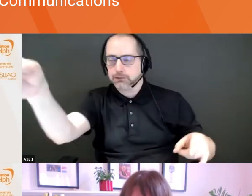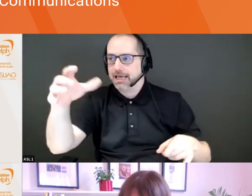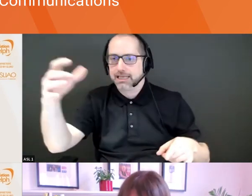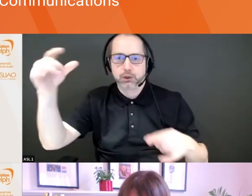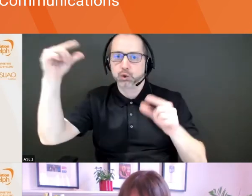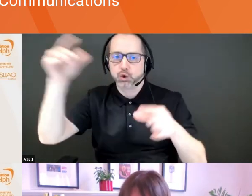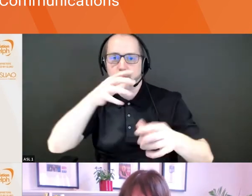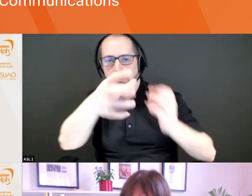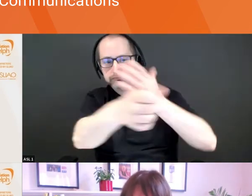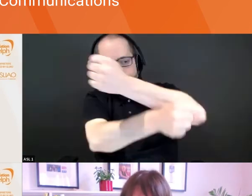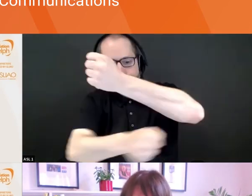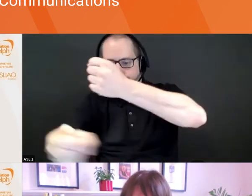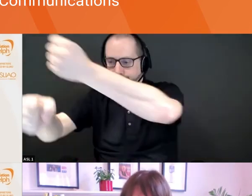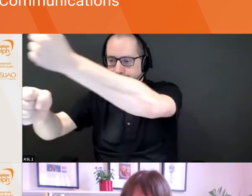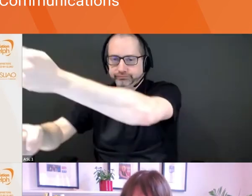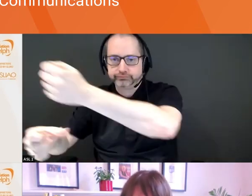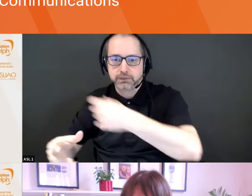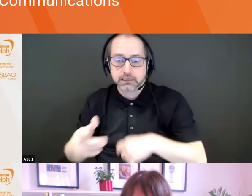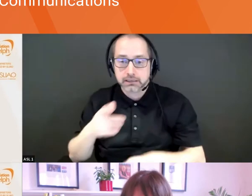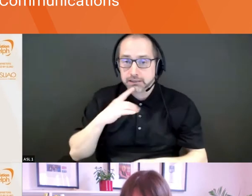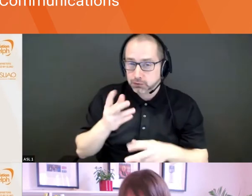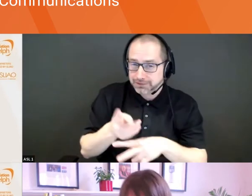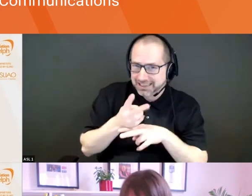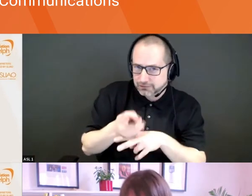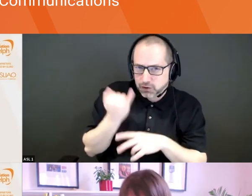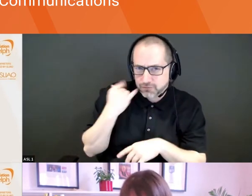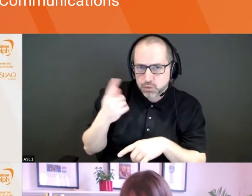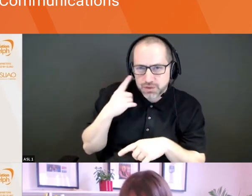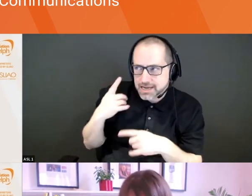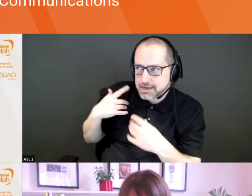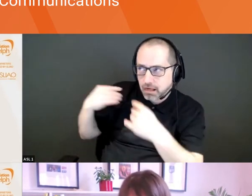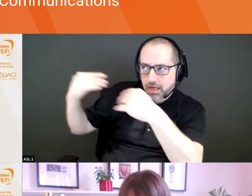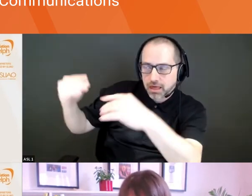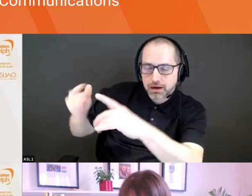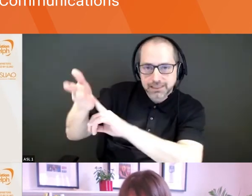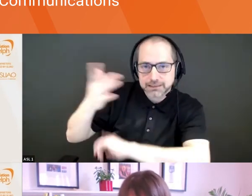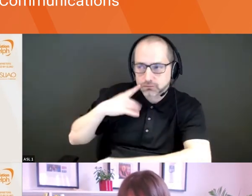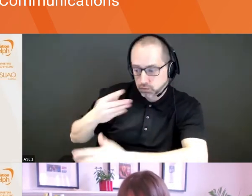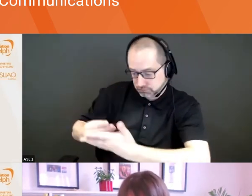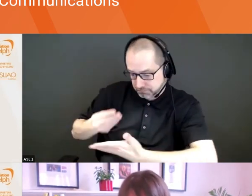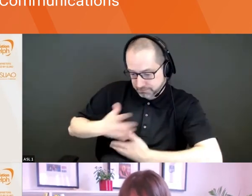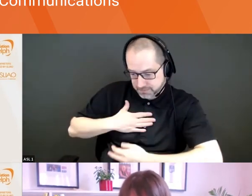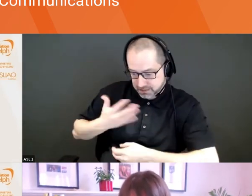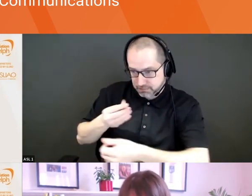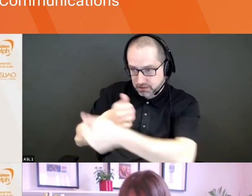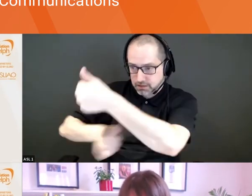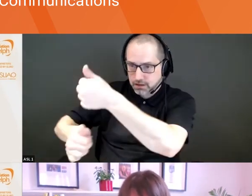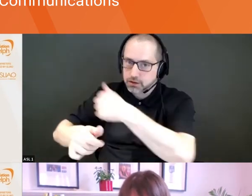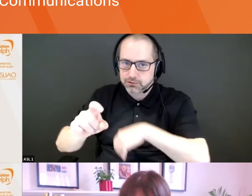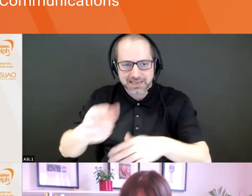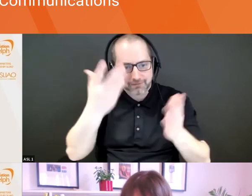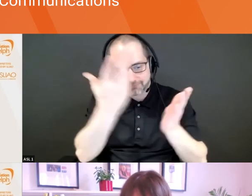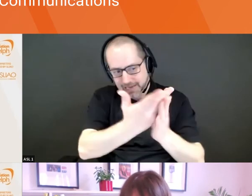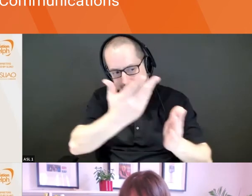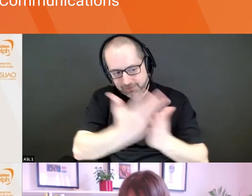drawing that line, you're going to have to be a little bit, there's actually going to have to be some facts there. Um, and it,